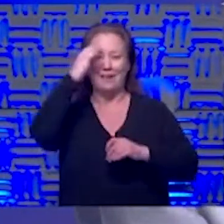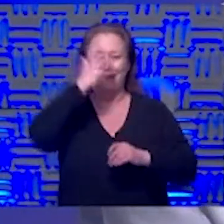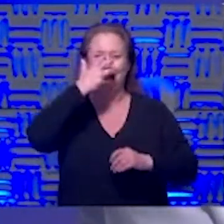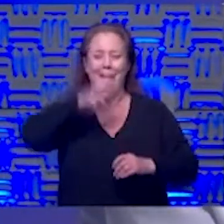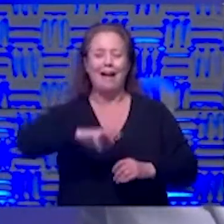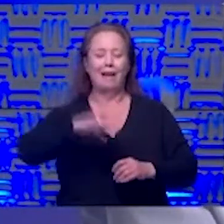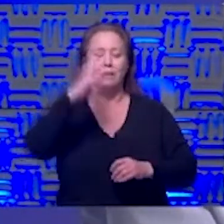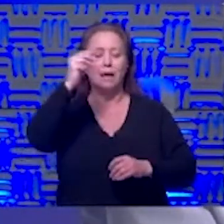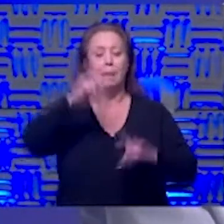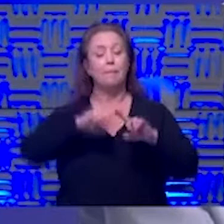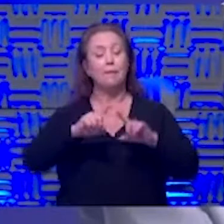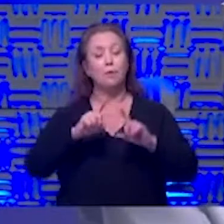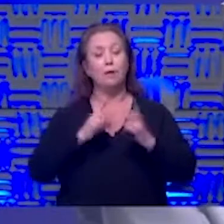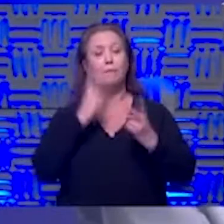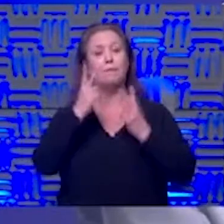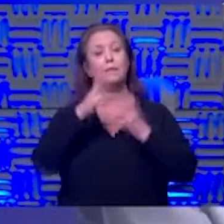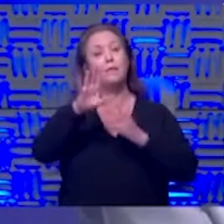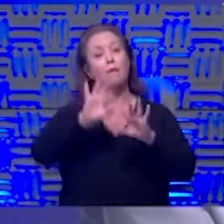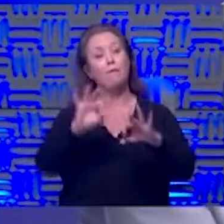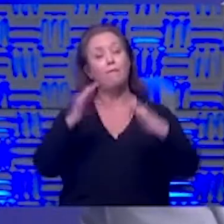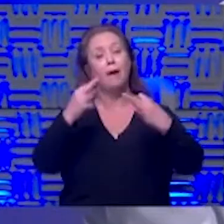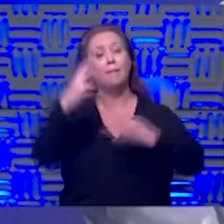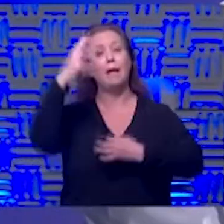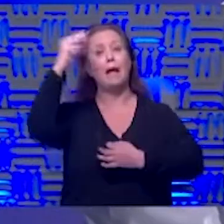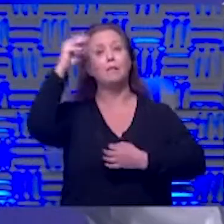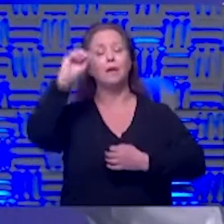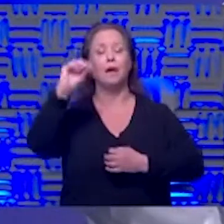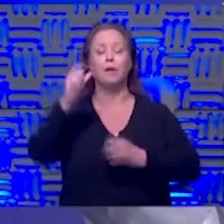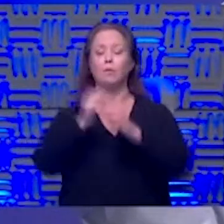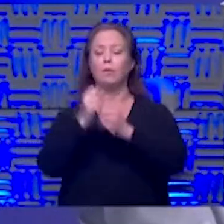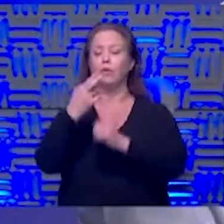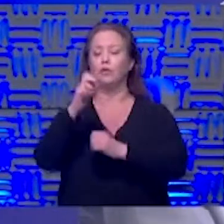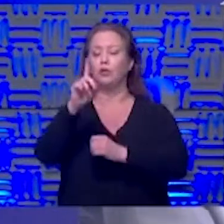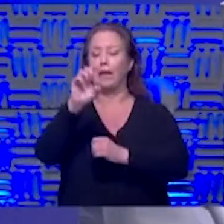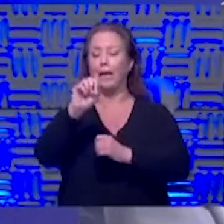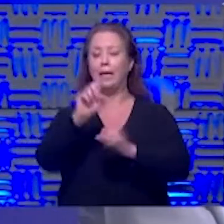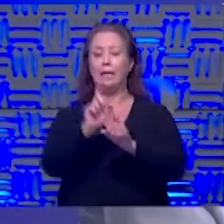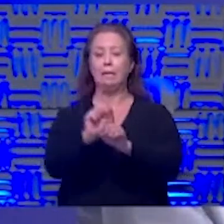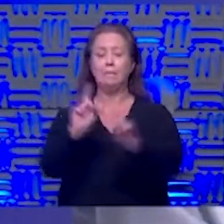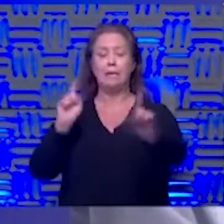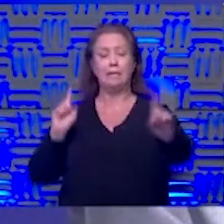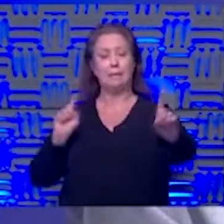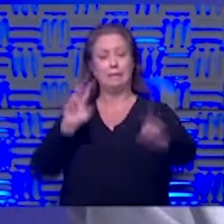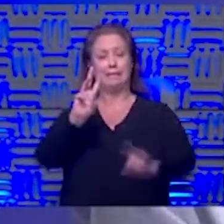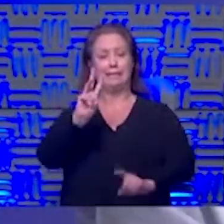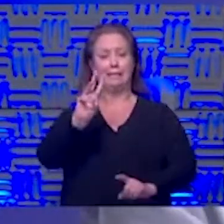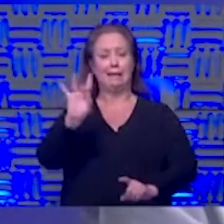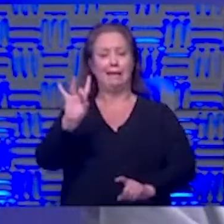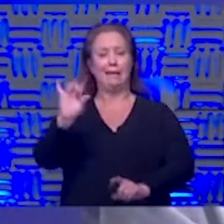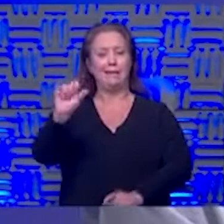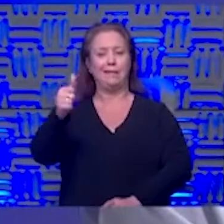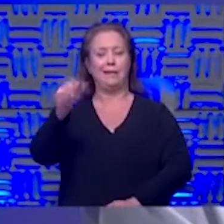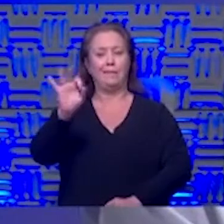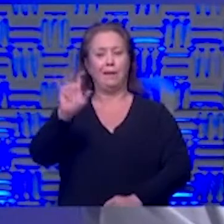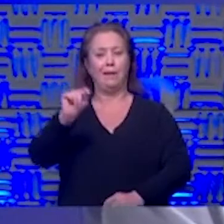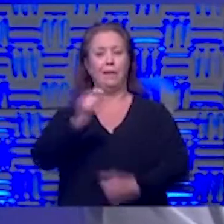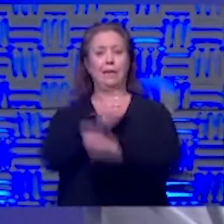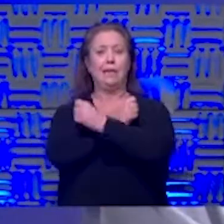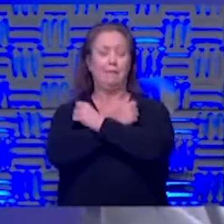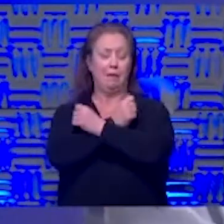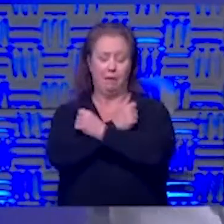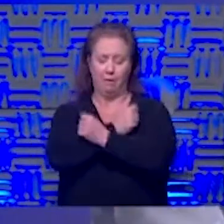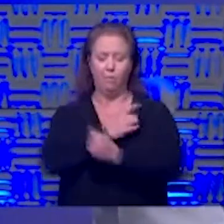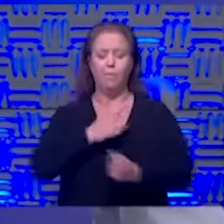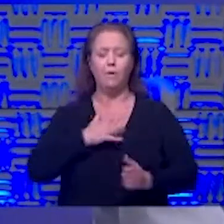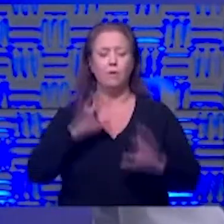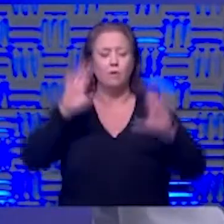out now but if you can do it outside and under shade maintain that six eight ten feet of distance you know i think giving a hug is going to be great